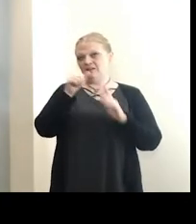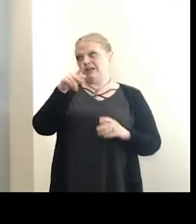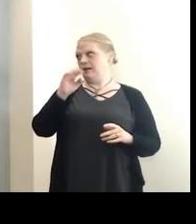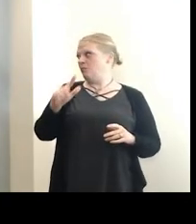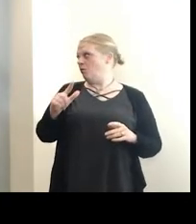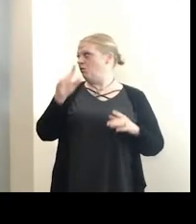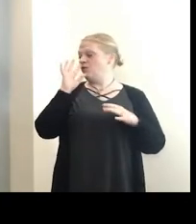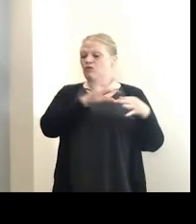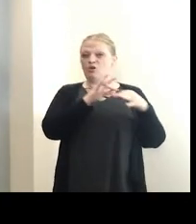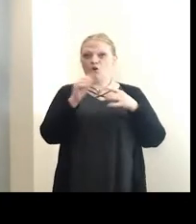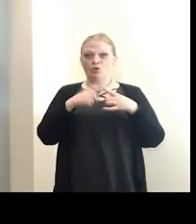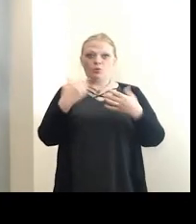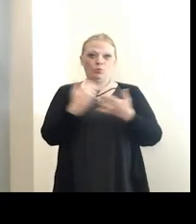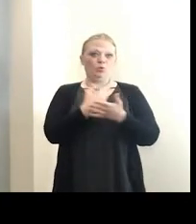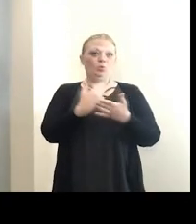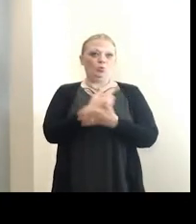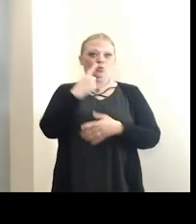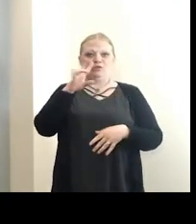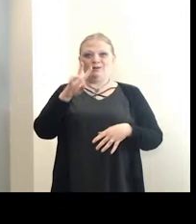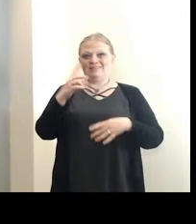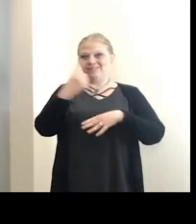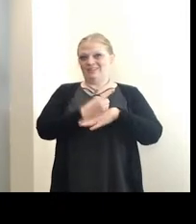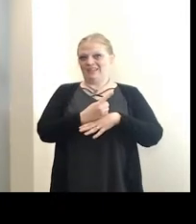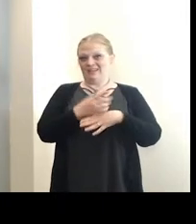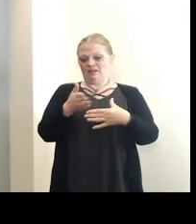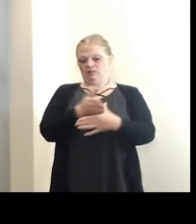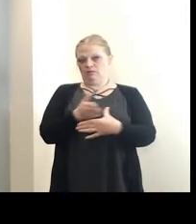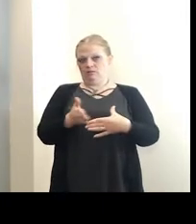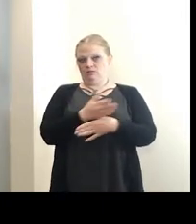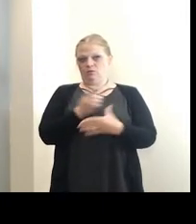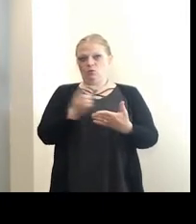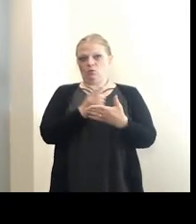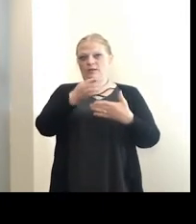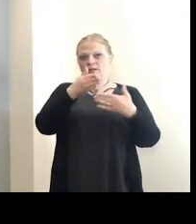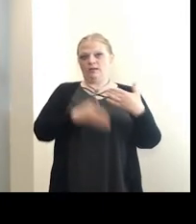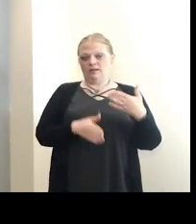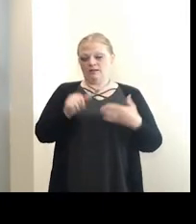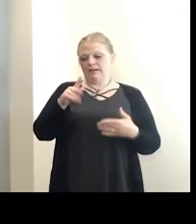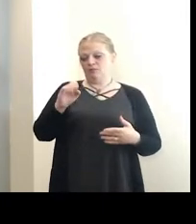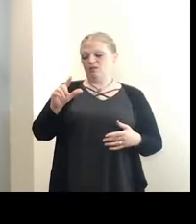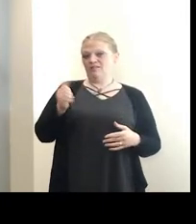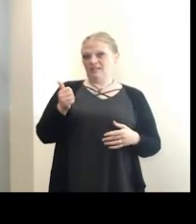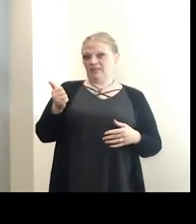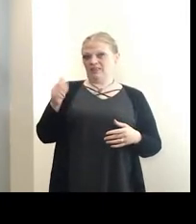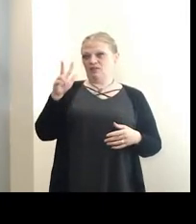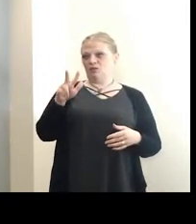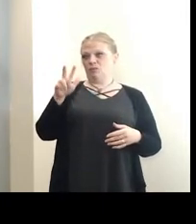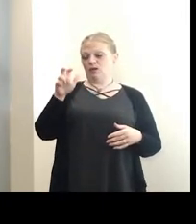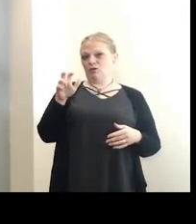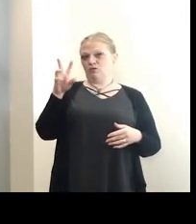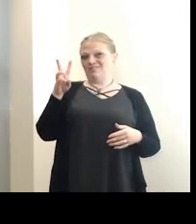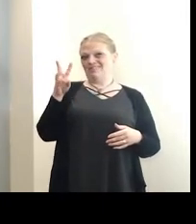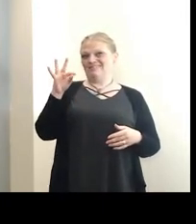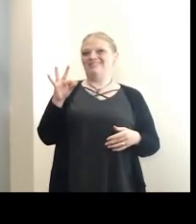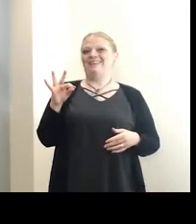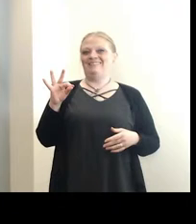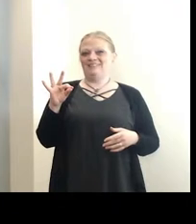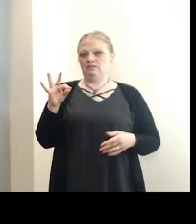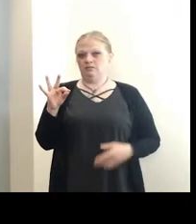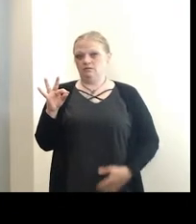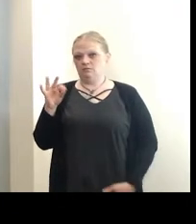with regards to new cases on a seven-day period. The week ending March or April 10th, there were 369